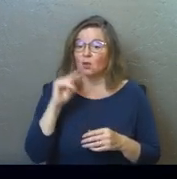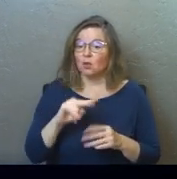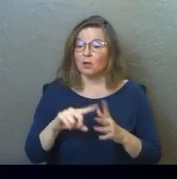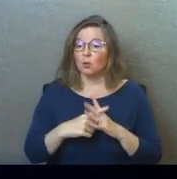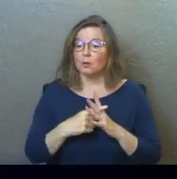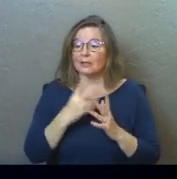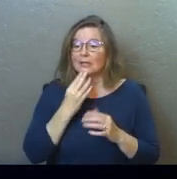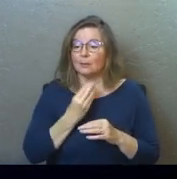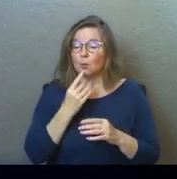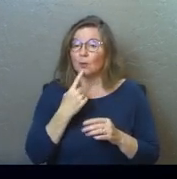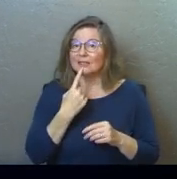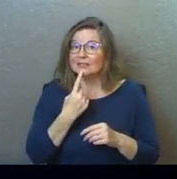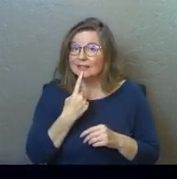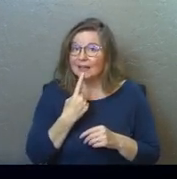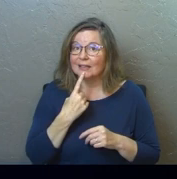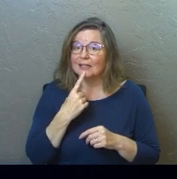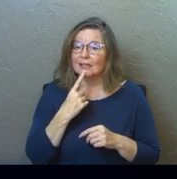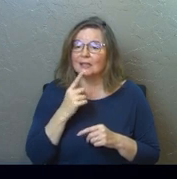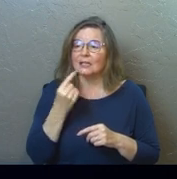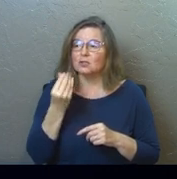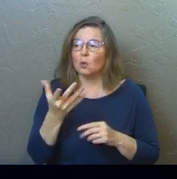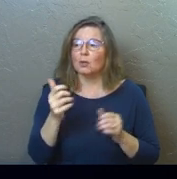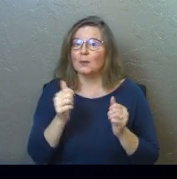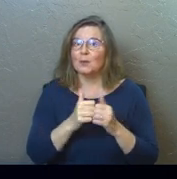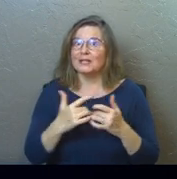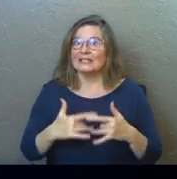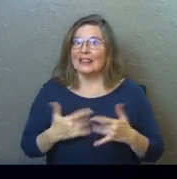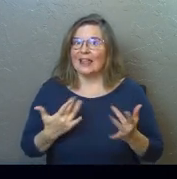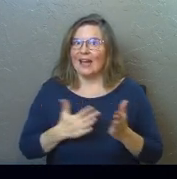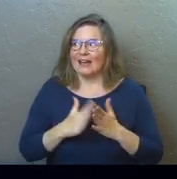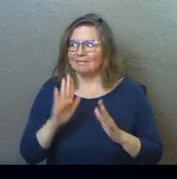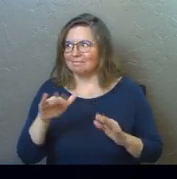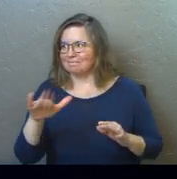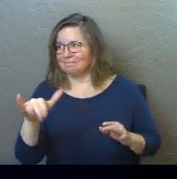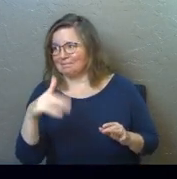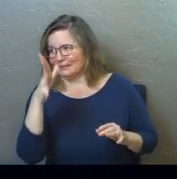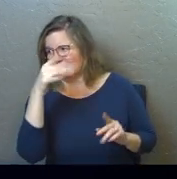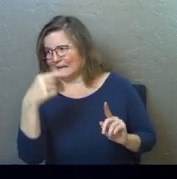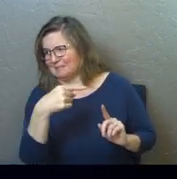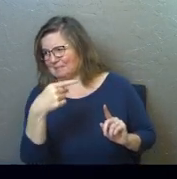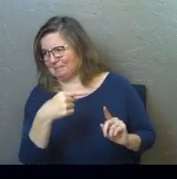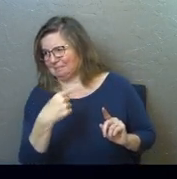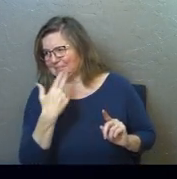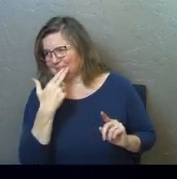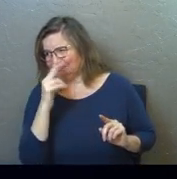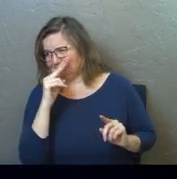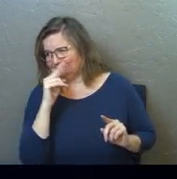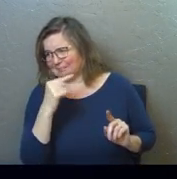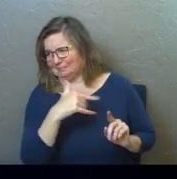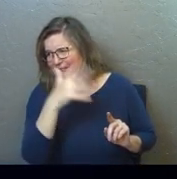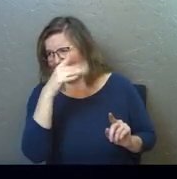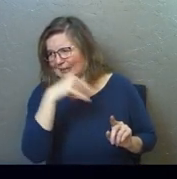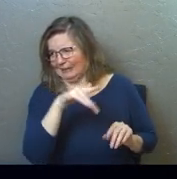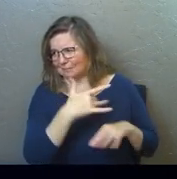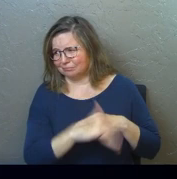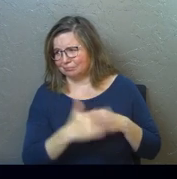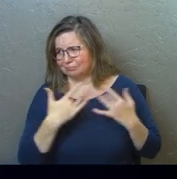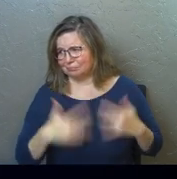at the original Hebrew, what it says is he told them with delight. That's the literal. He told them with delight.